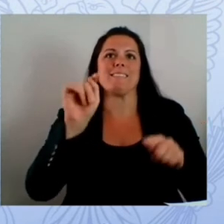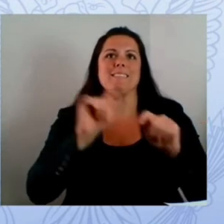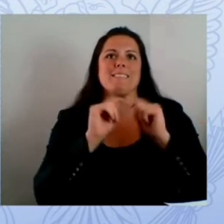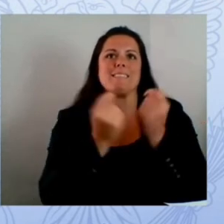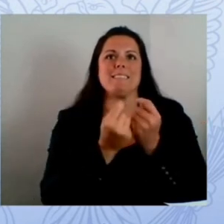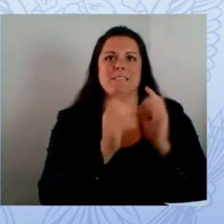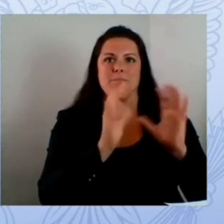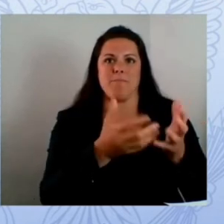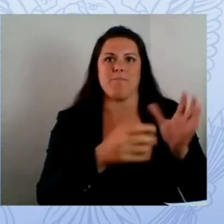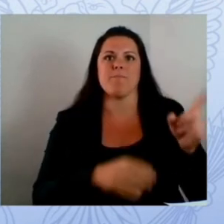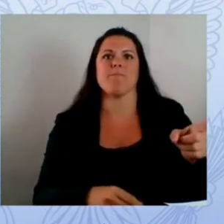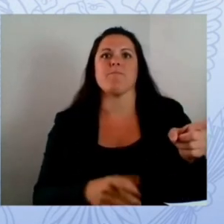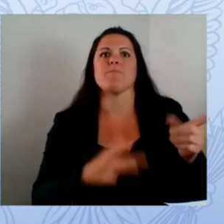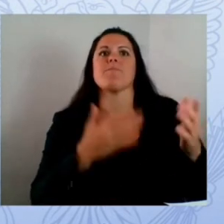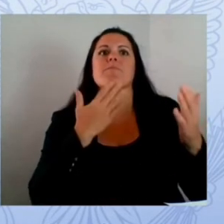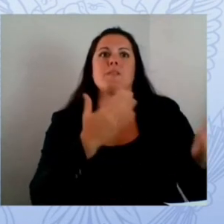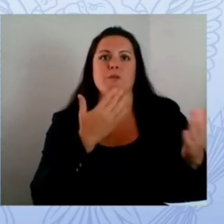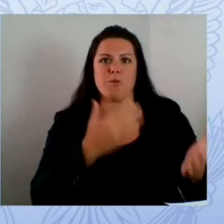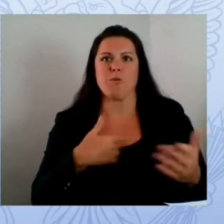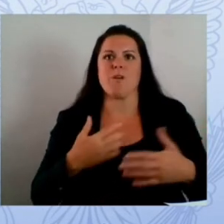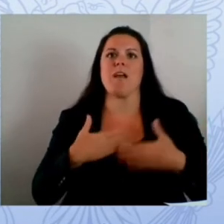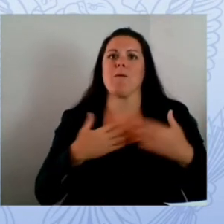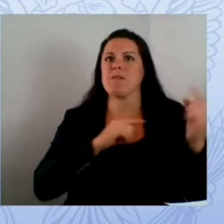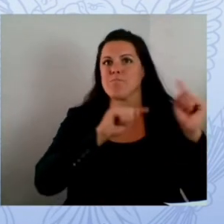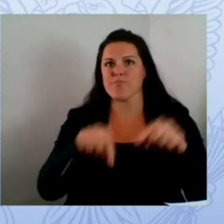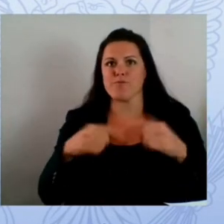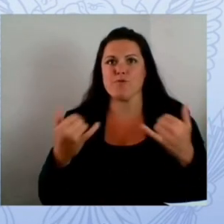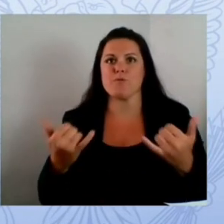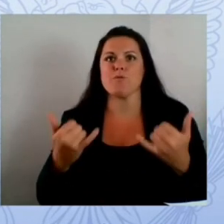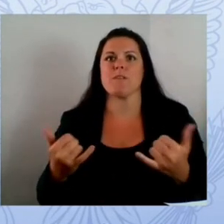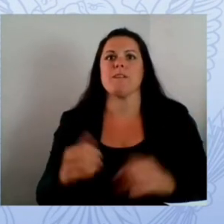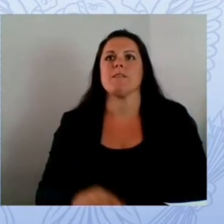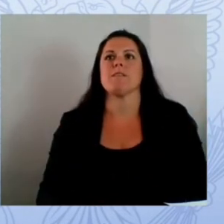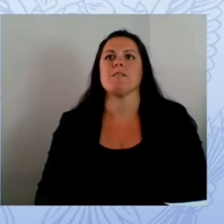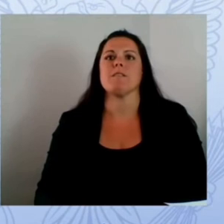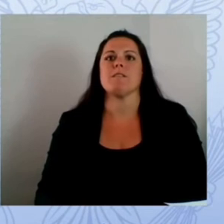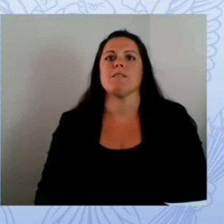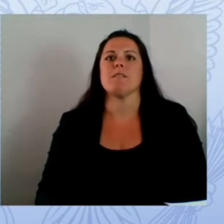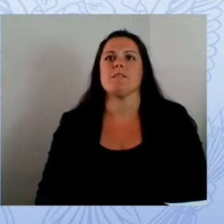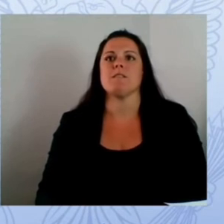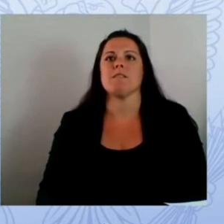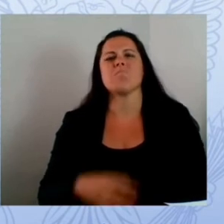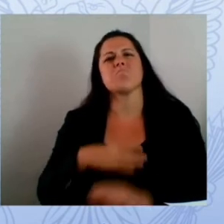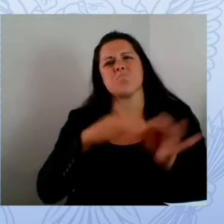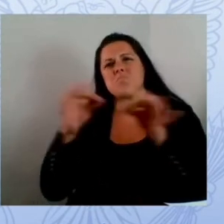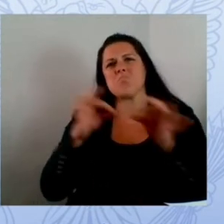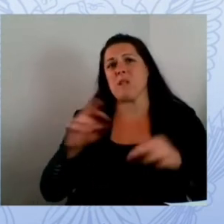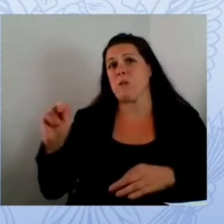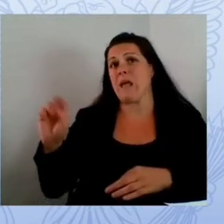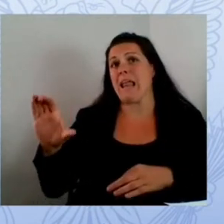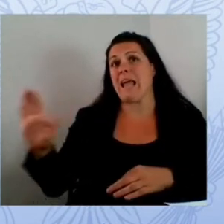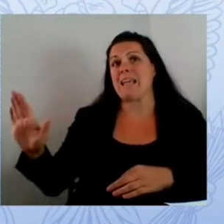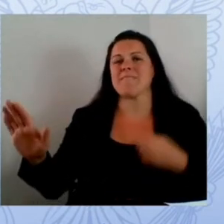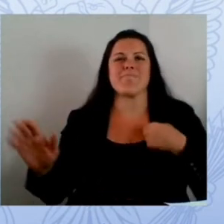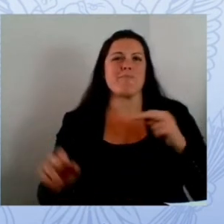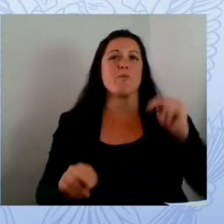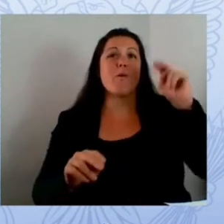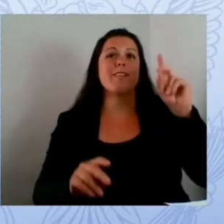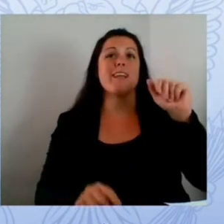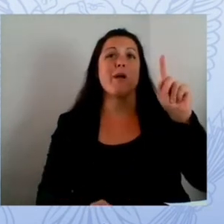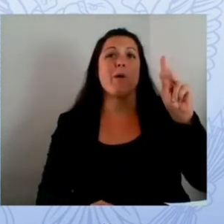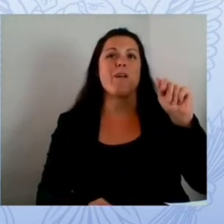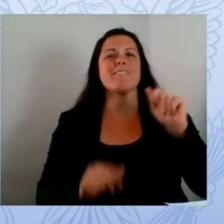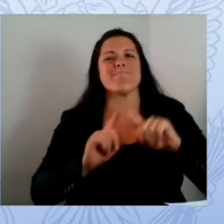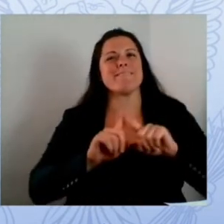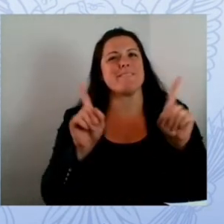dakota's taken a little bit of a different approach to cyber security as you can probably guess it's sometimes hard for us to find talent and